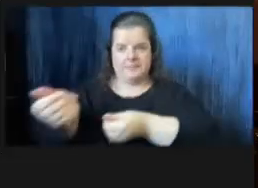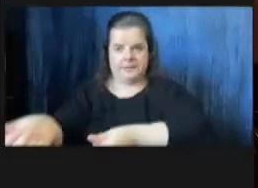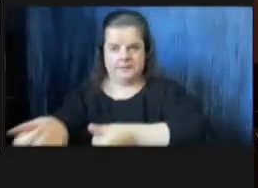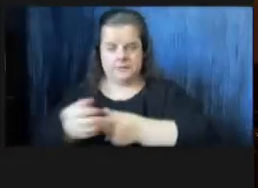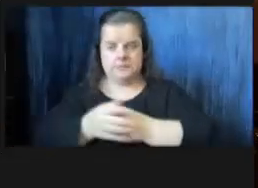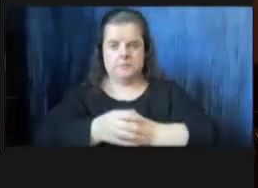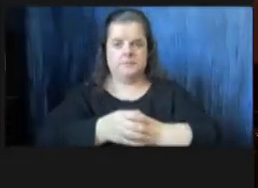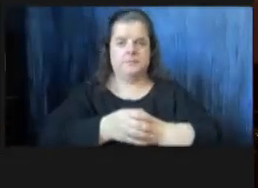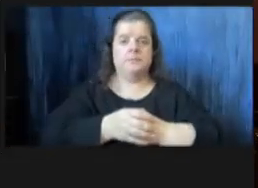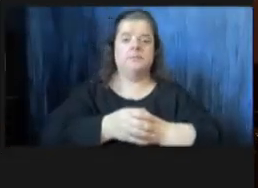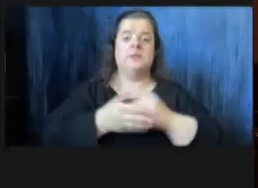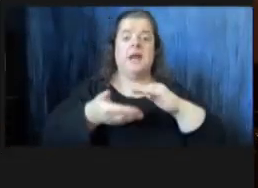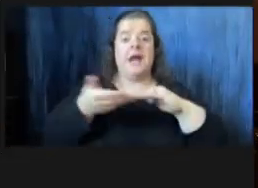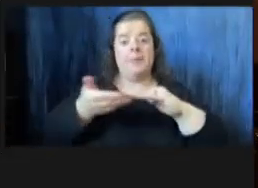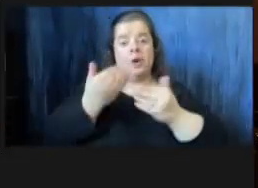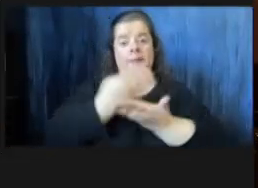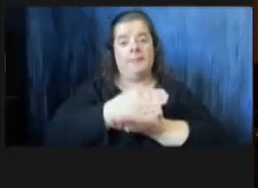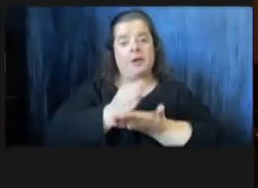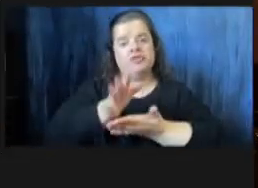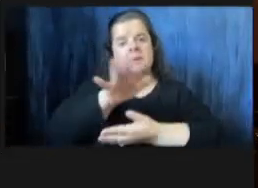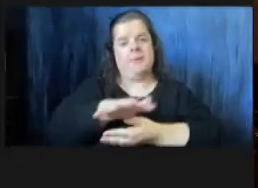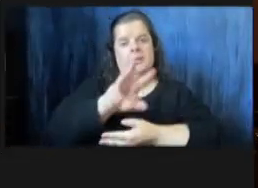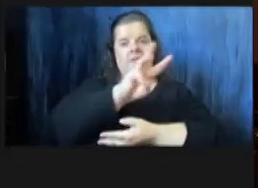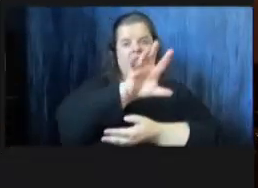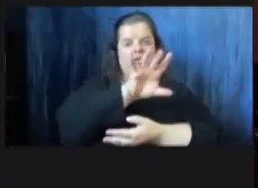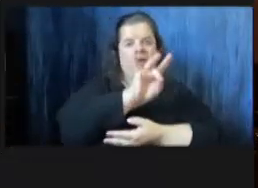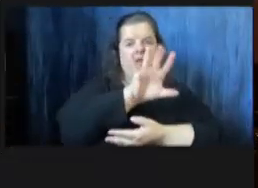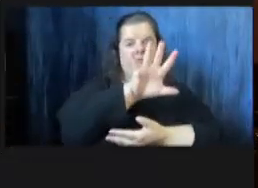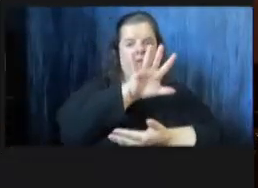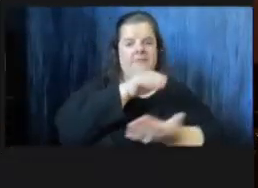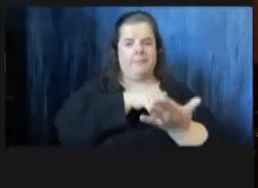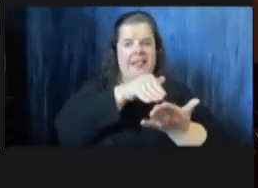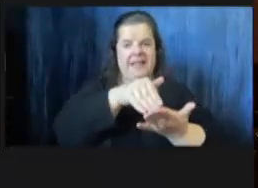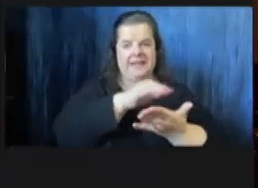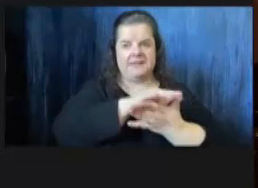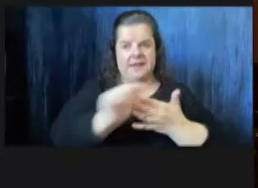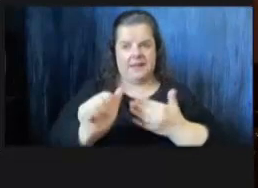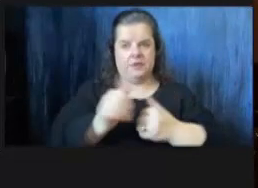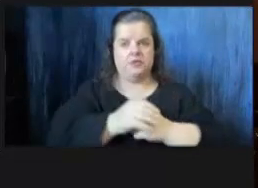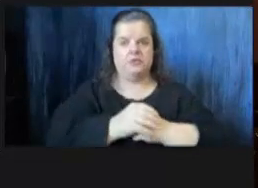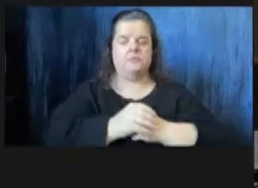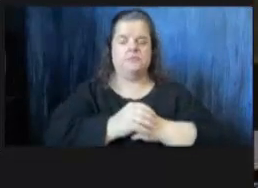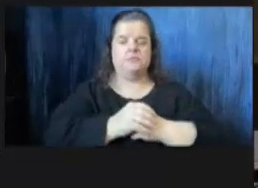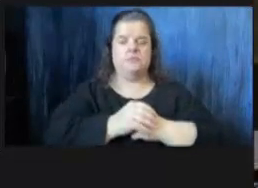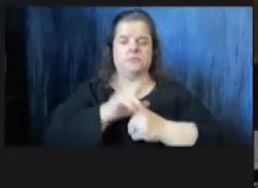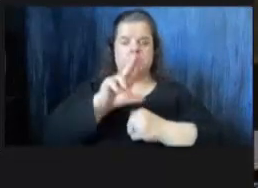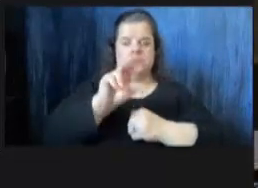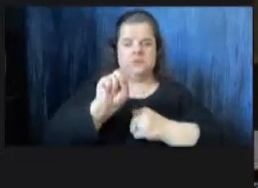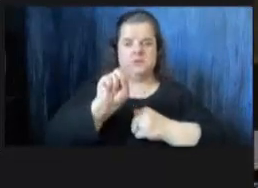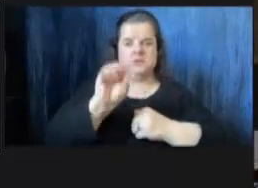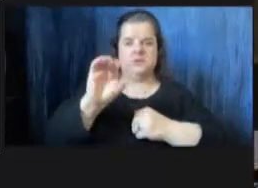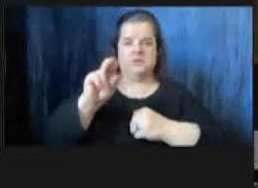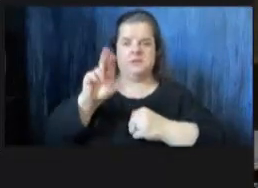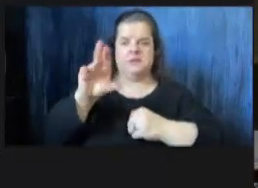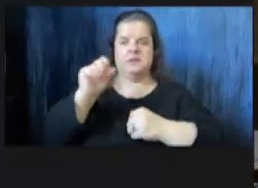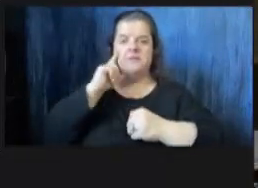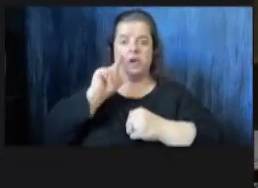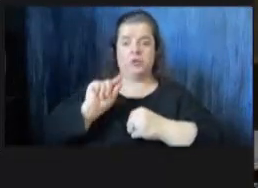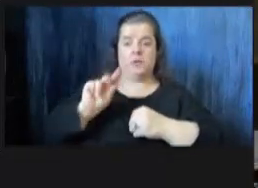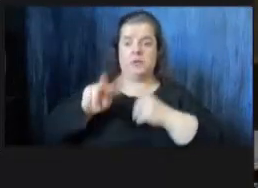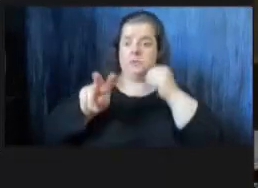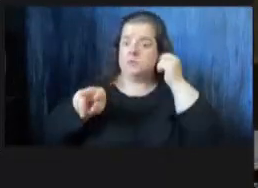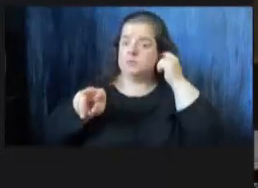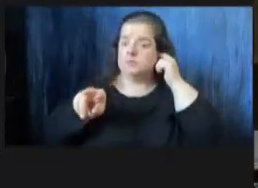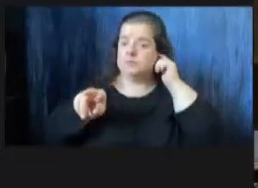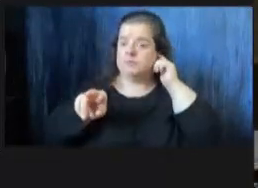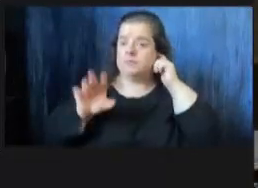the operating budget is approximately 685 million dollars the u.s census for 2022 estimates